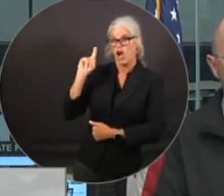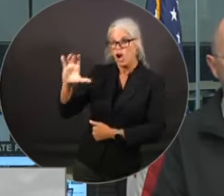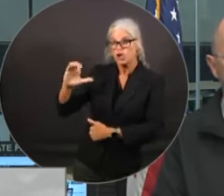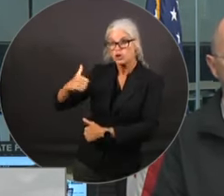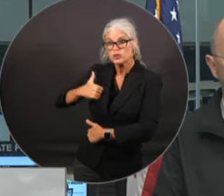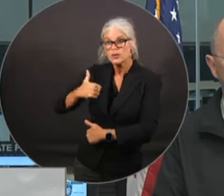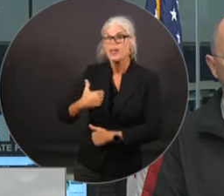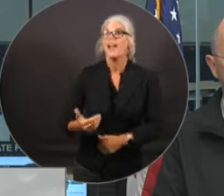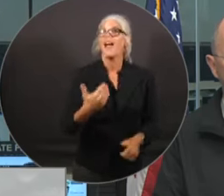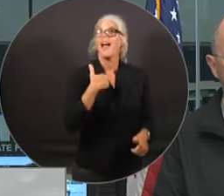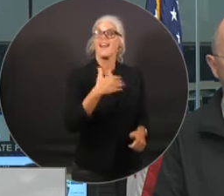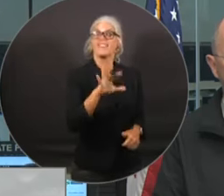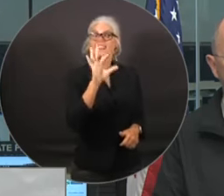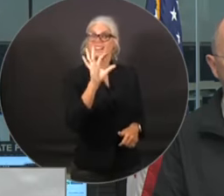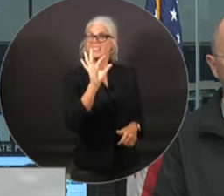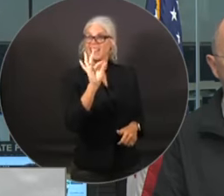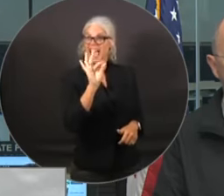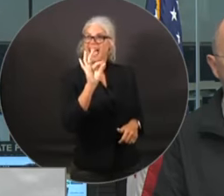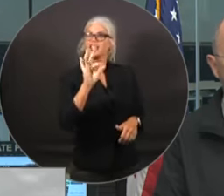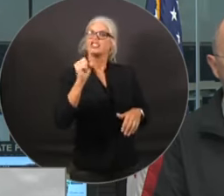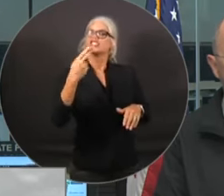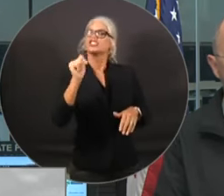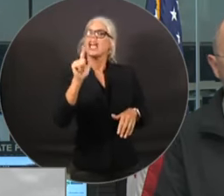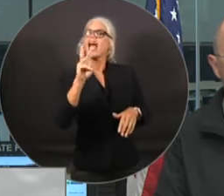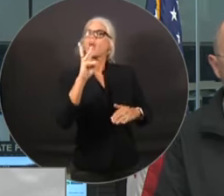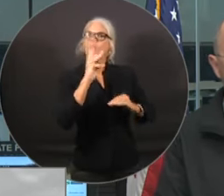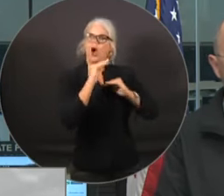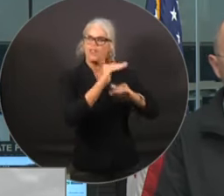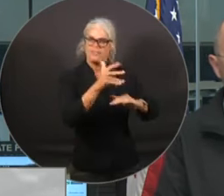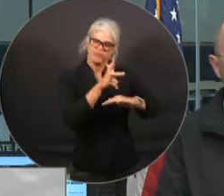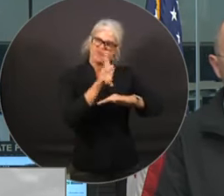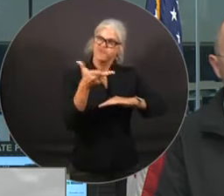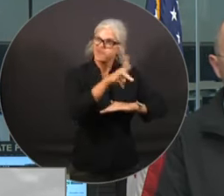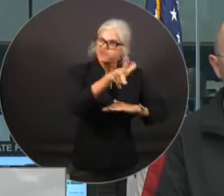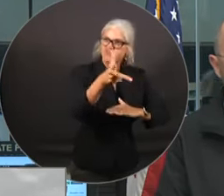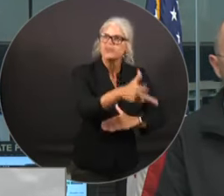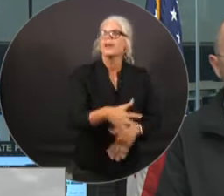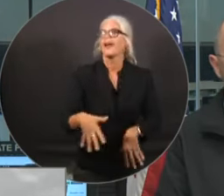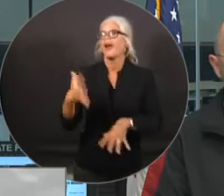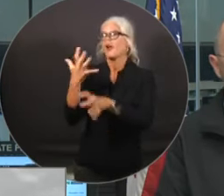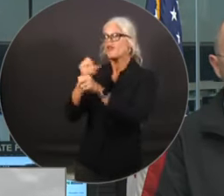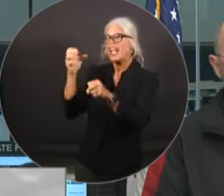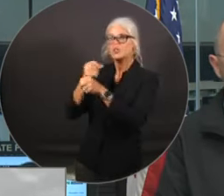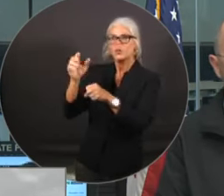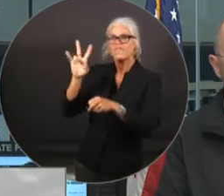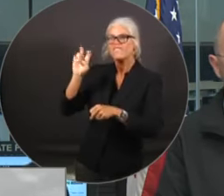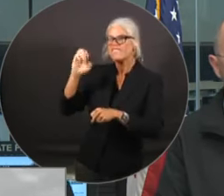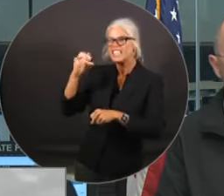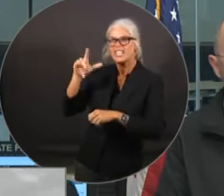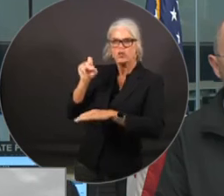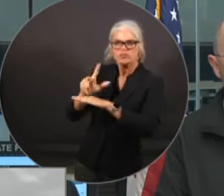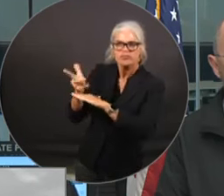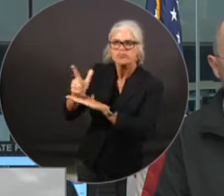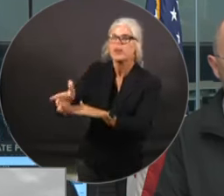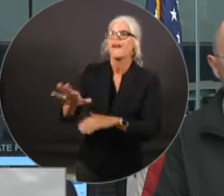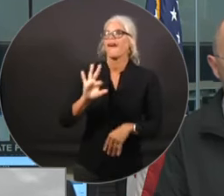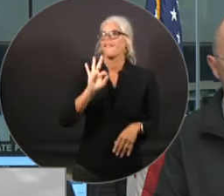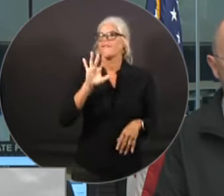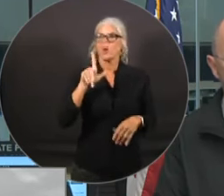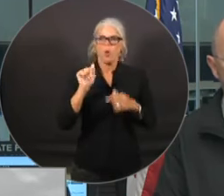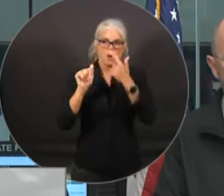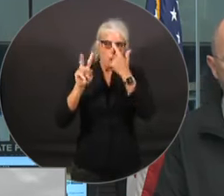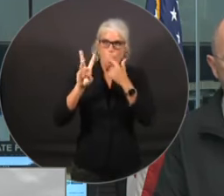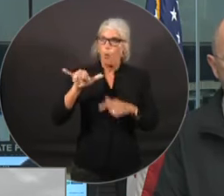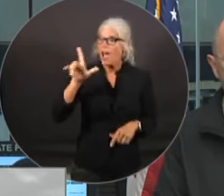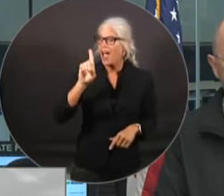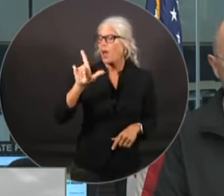UTVs and two amphibious rescue vehicles. The Florida Fish and Wildlife Commission has prepared their full fleet of airboats and